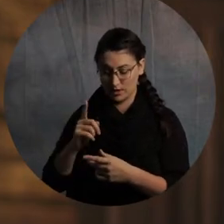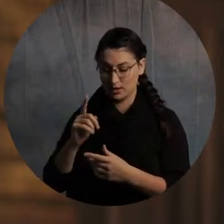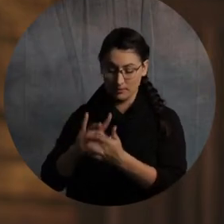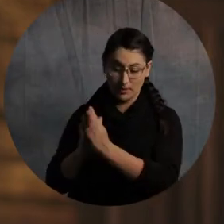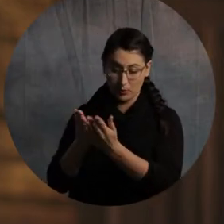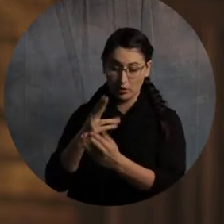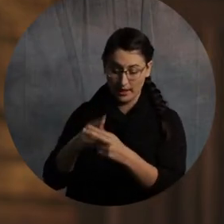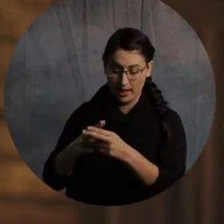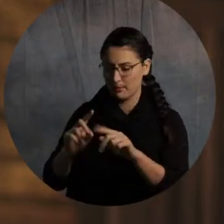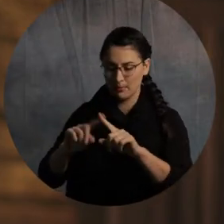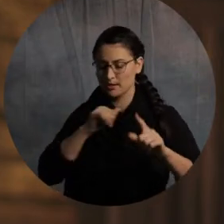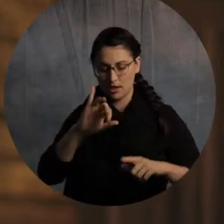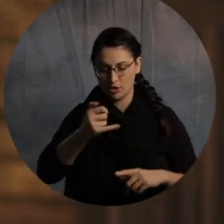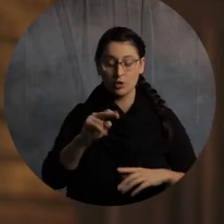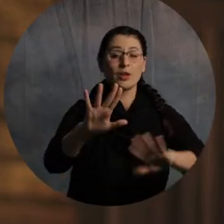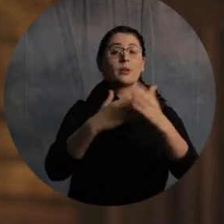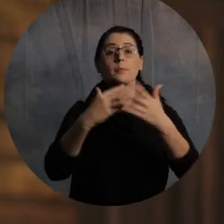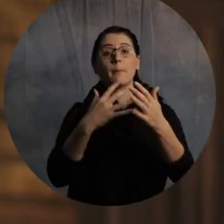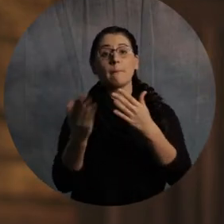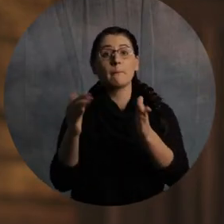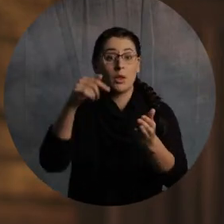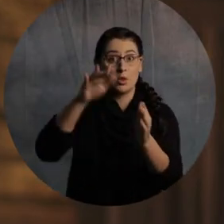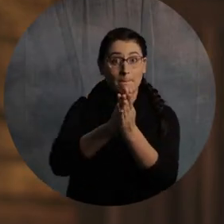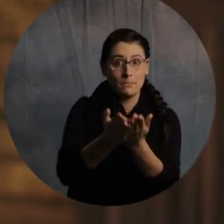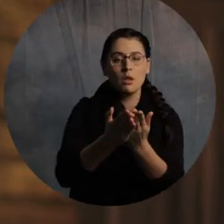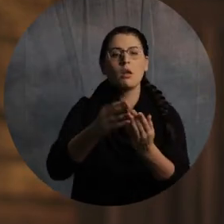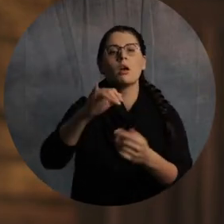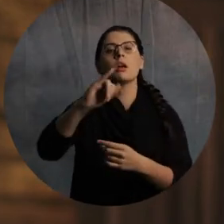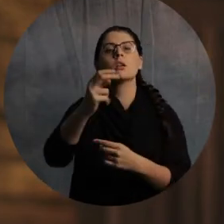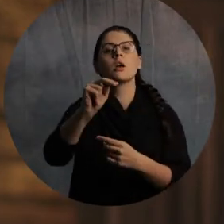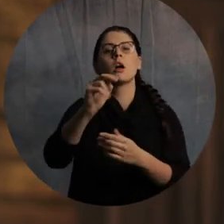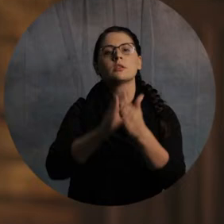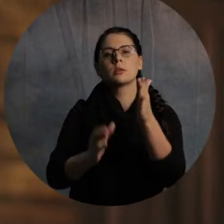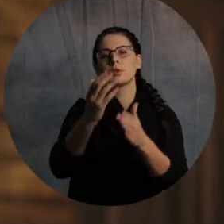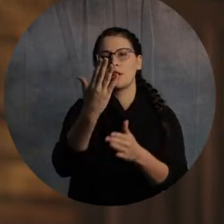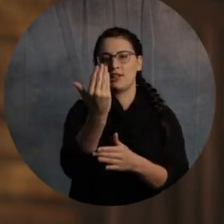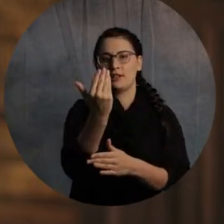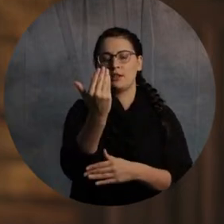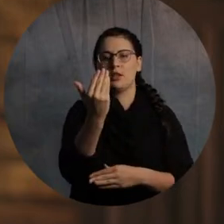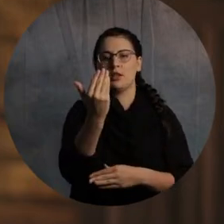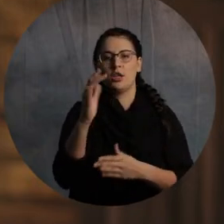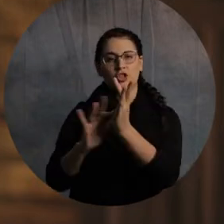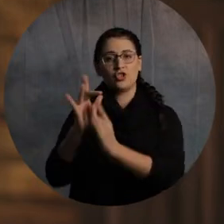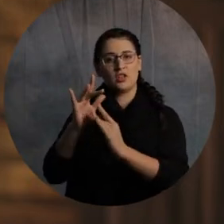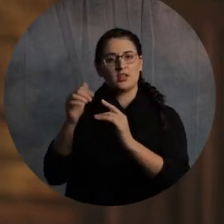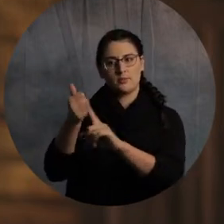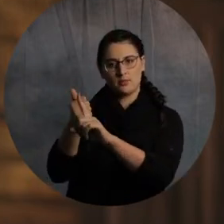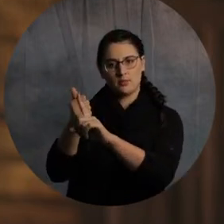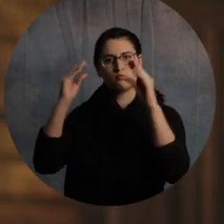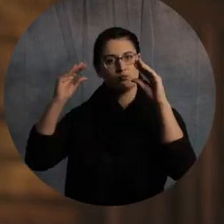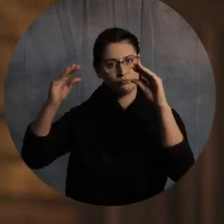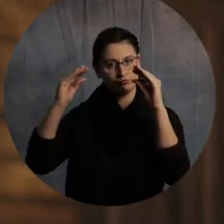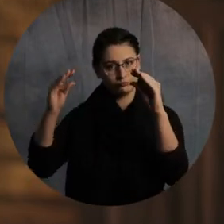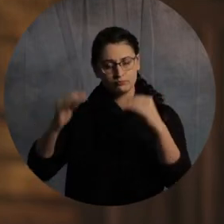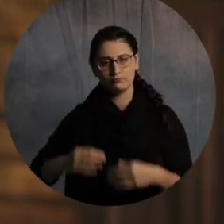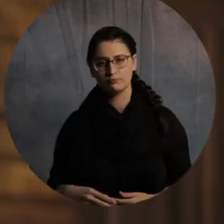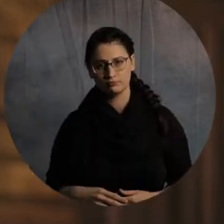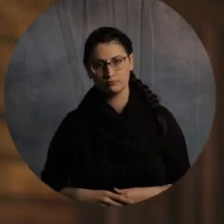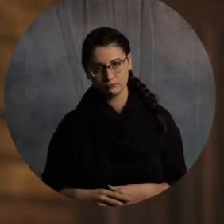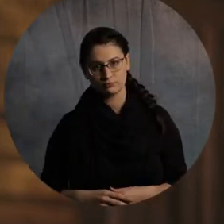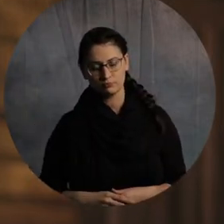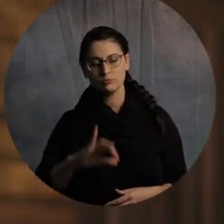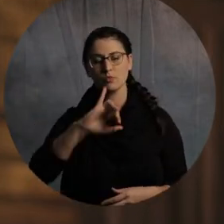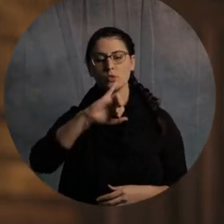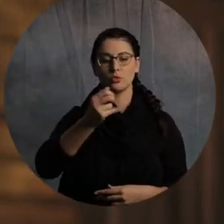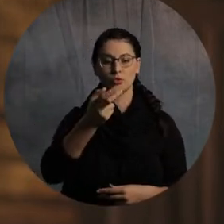John chapter 15, Jesus is teaching, and this comes right after